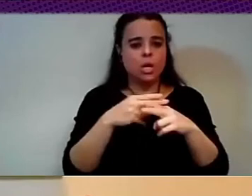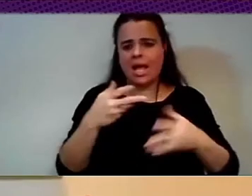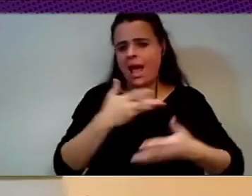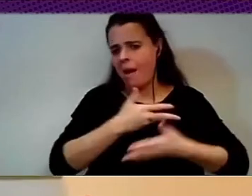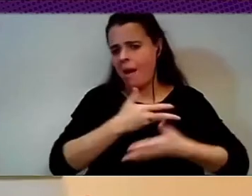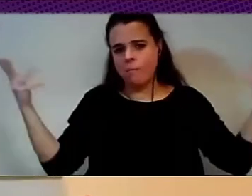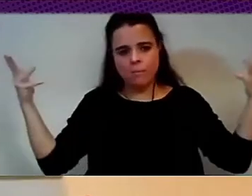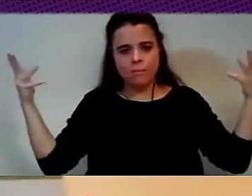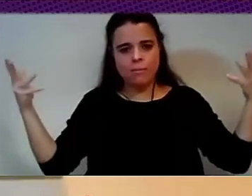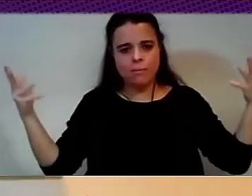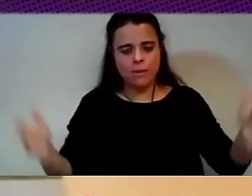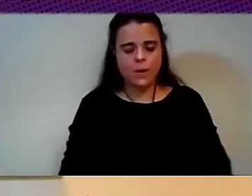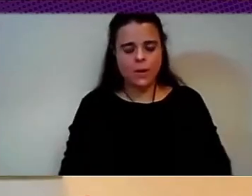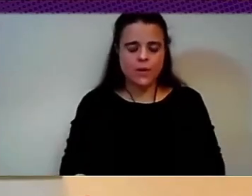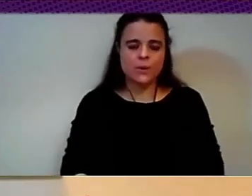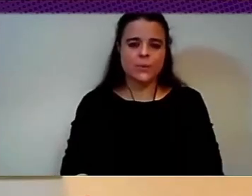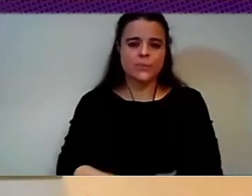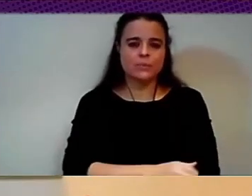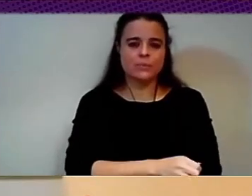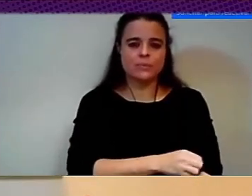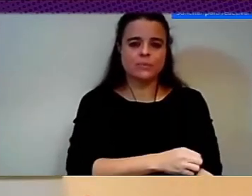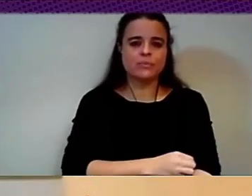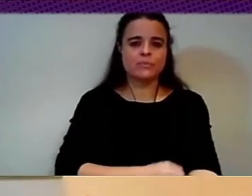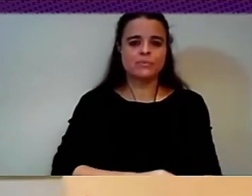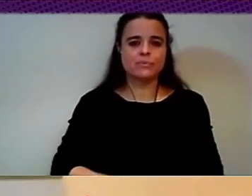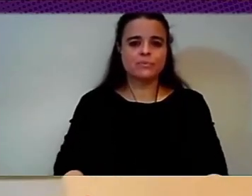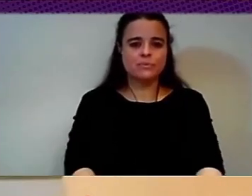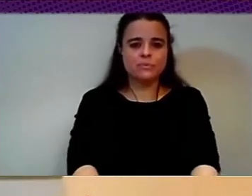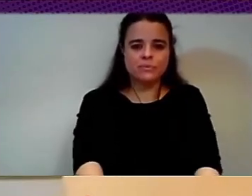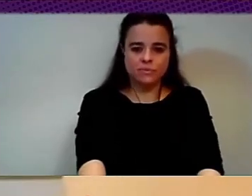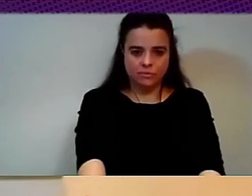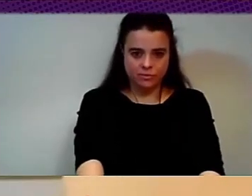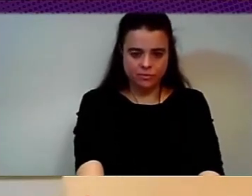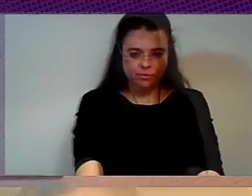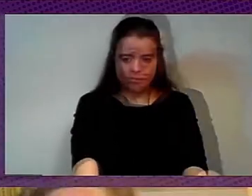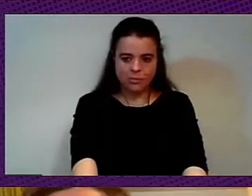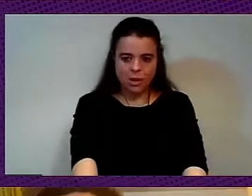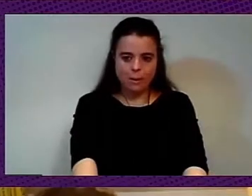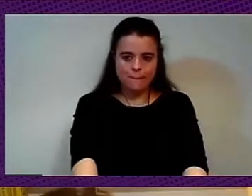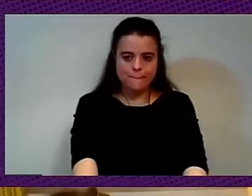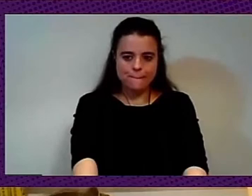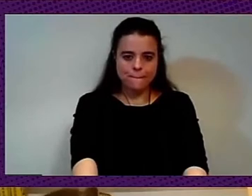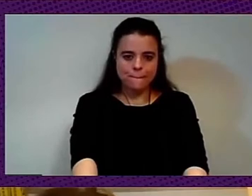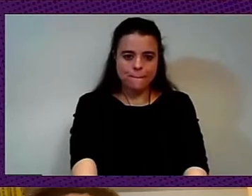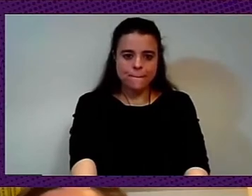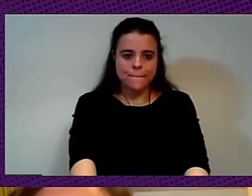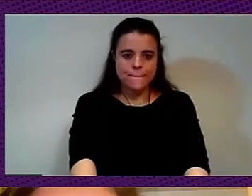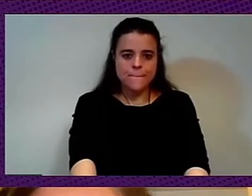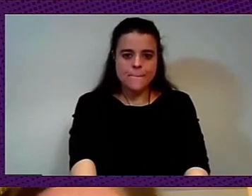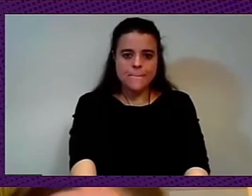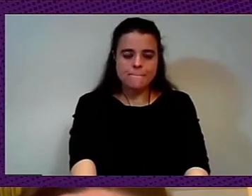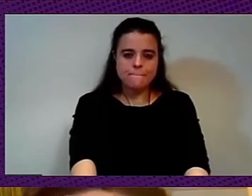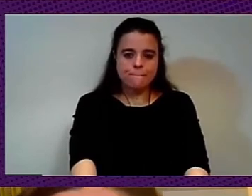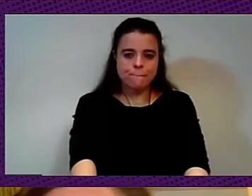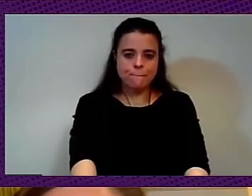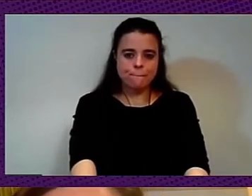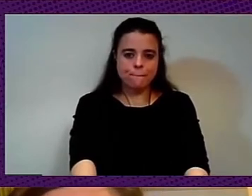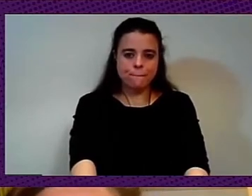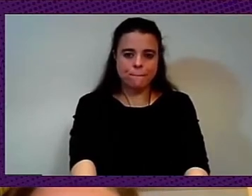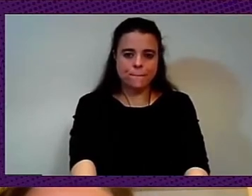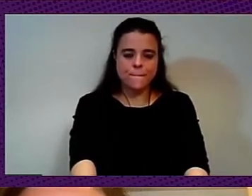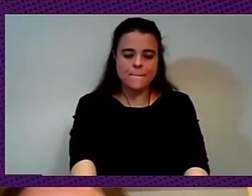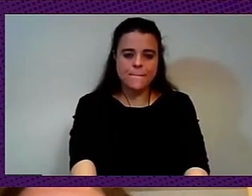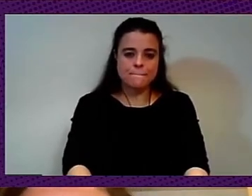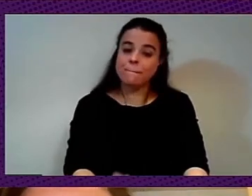I know, yeah, the explanation that Evgeny gave us was quite theoretical and abstract, but